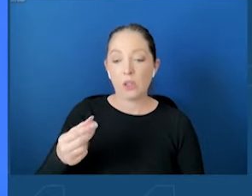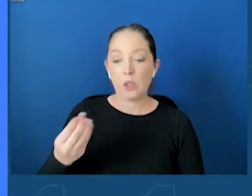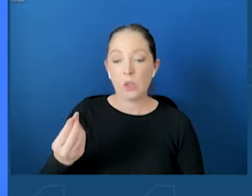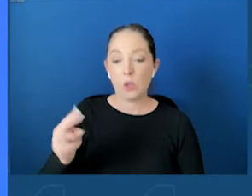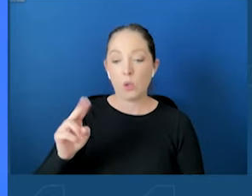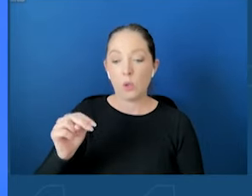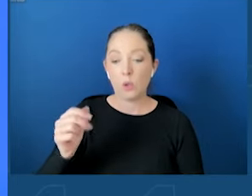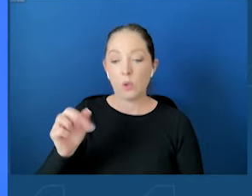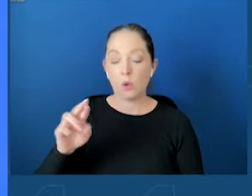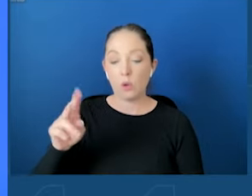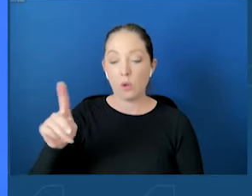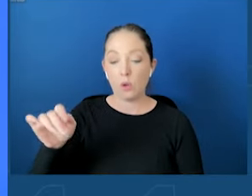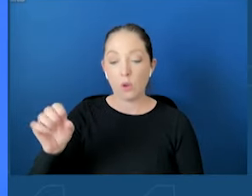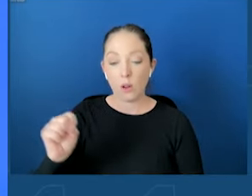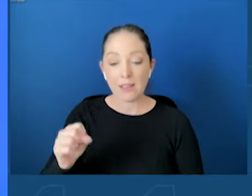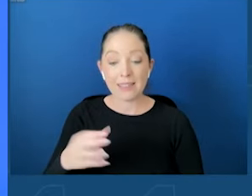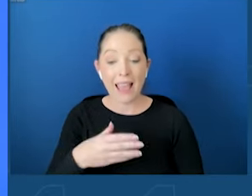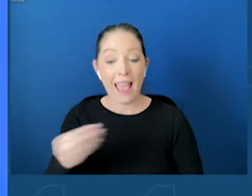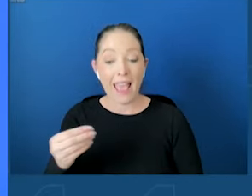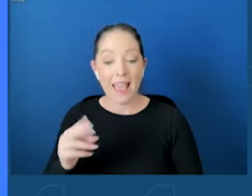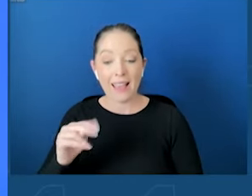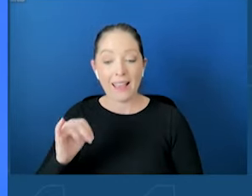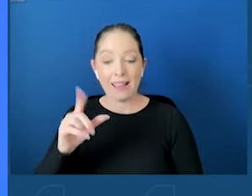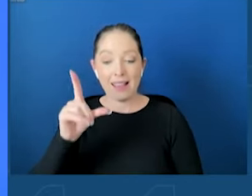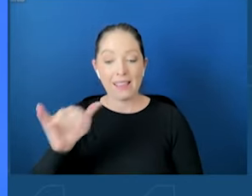congratulations, Assemblymember. Yes.